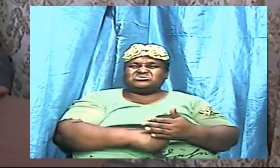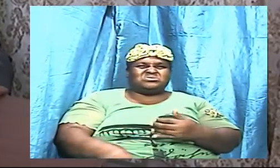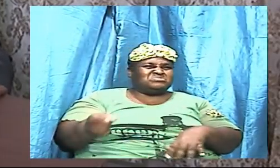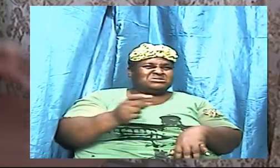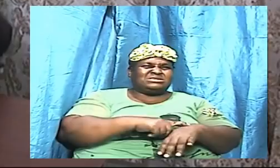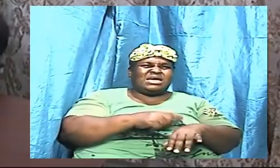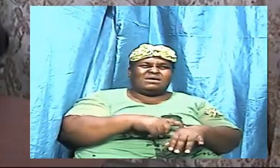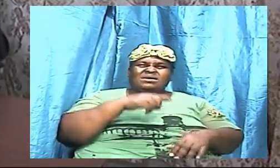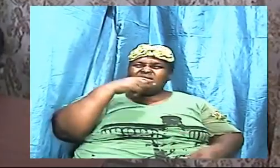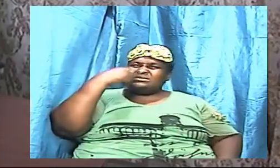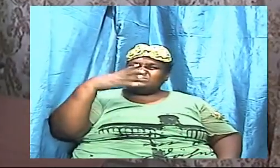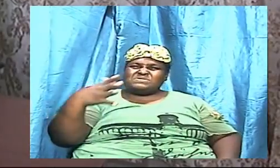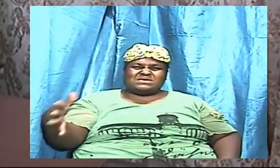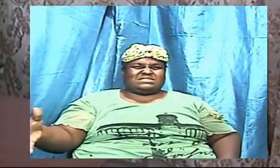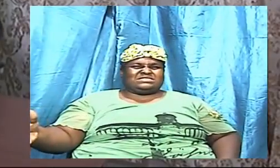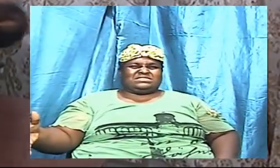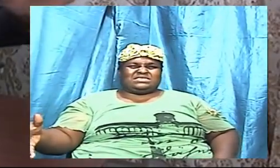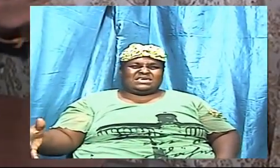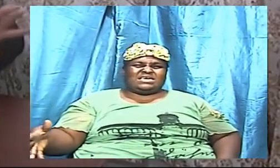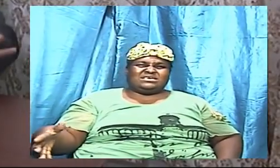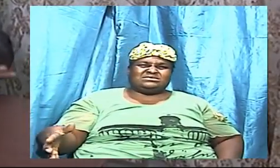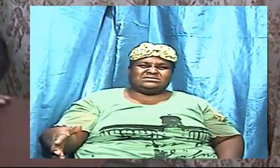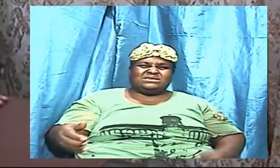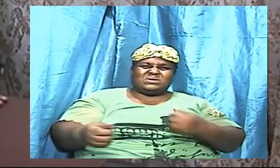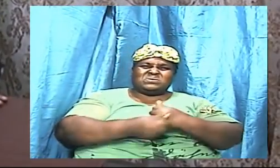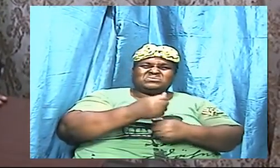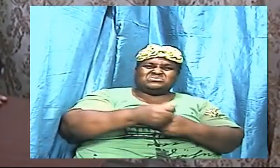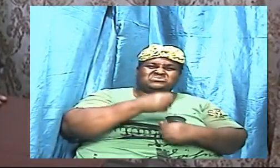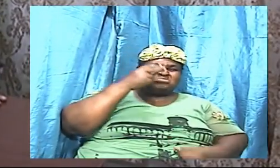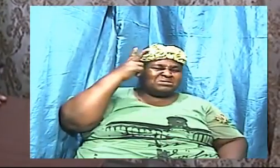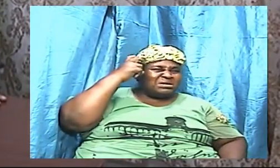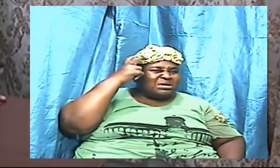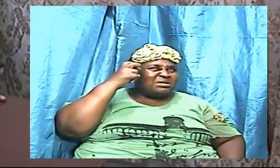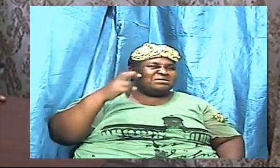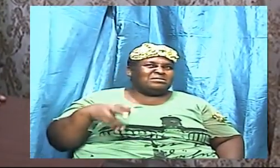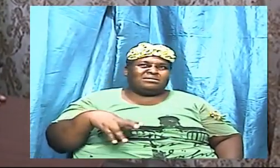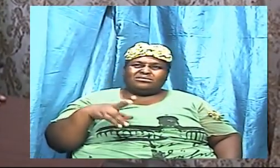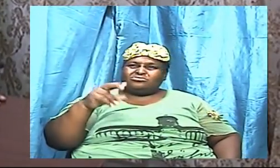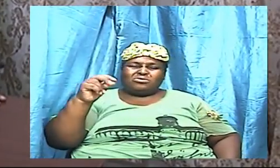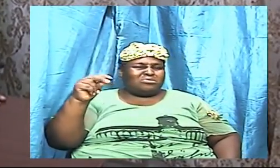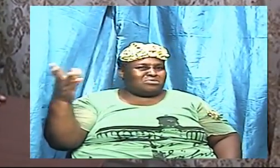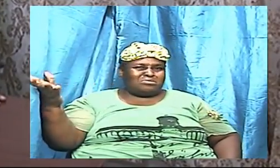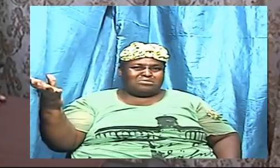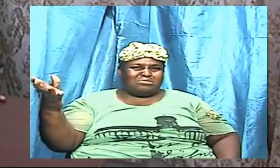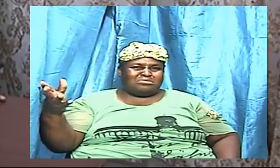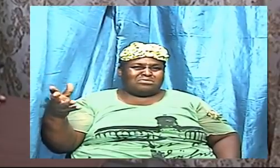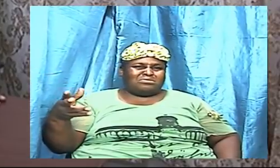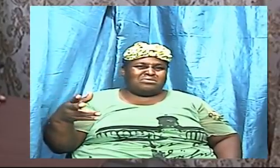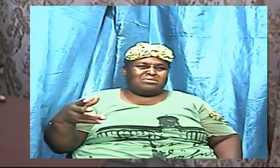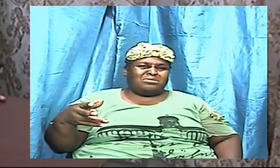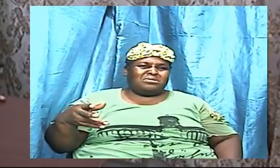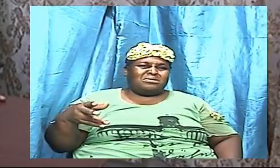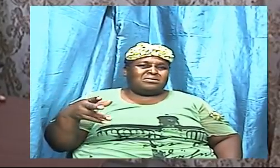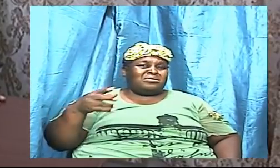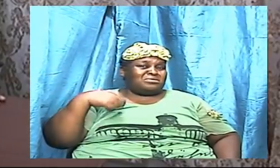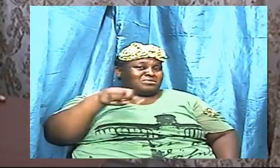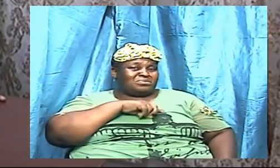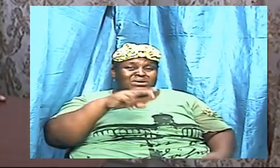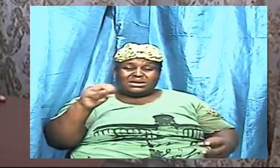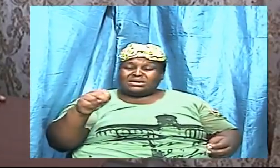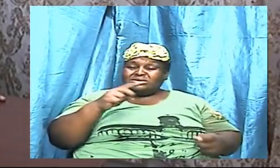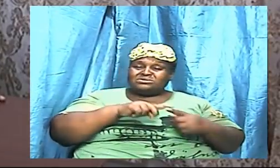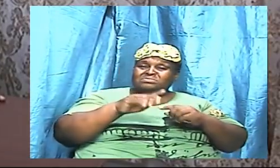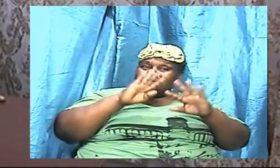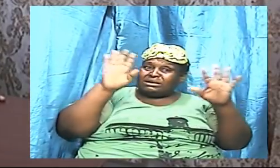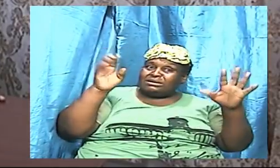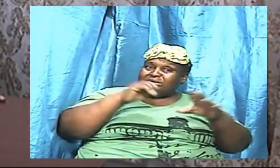him which is a strategy that we use fine but even if we use those strategies we need to be clear in our minds